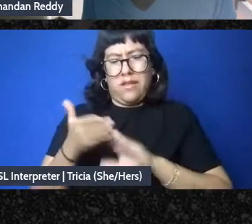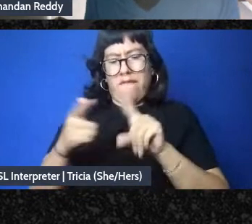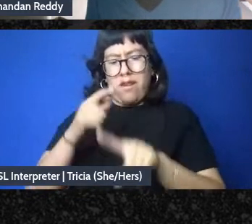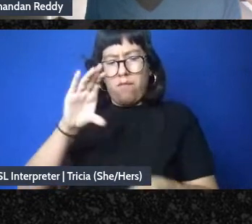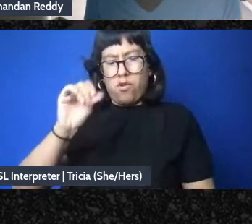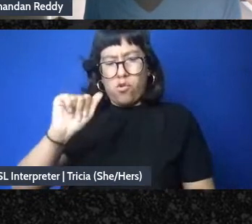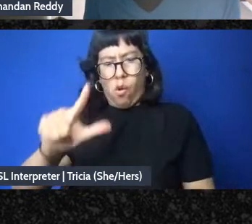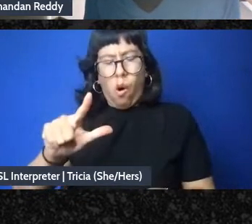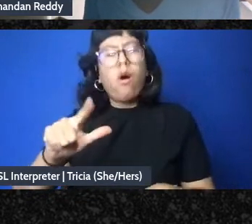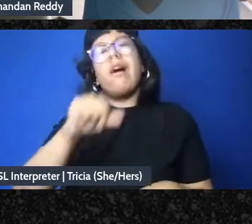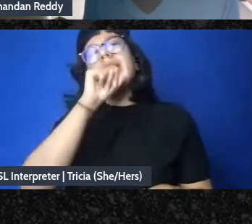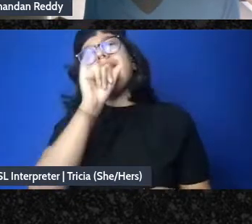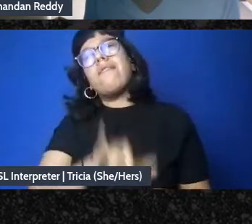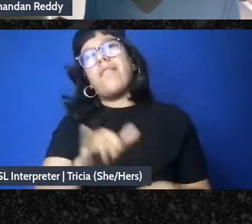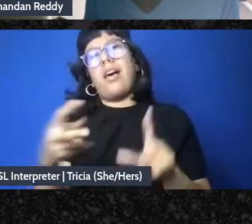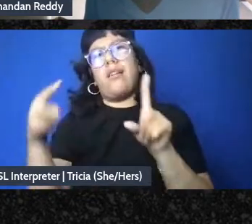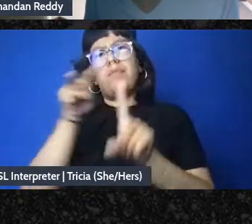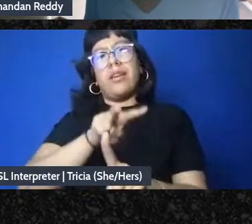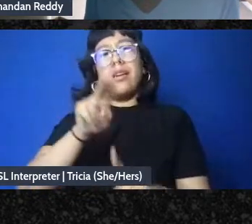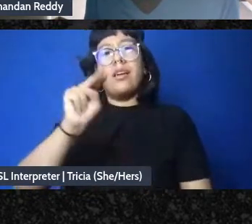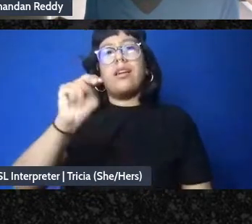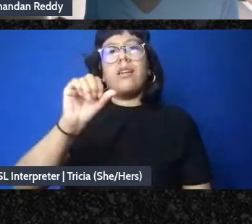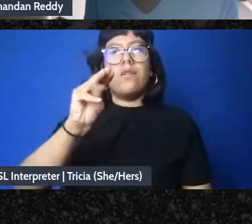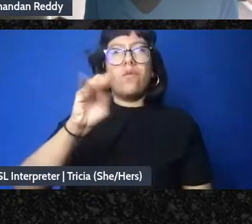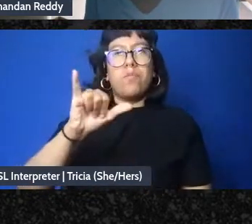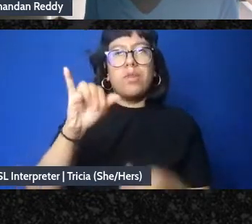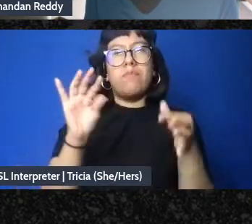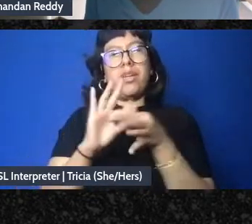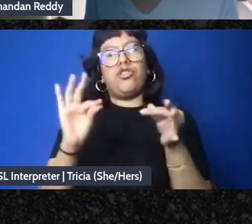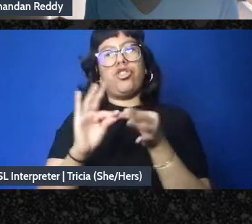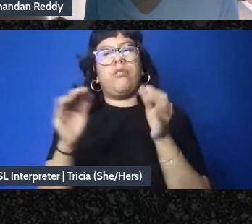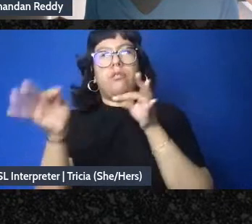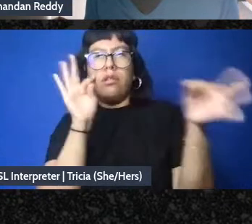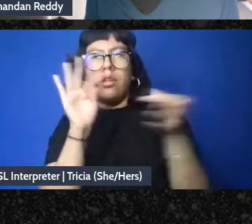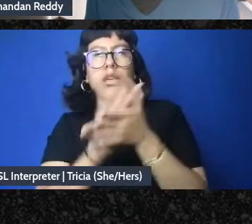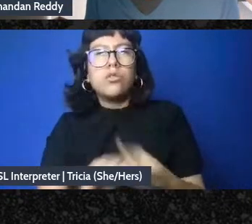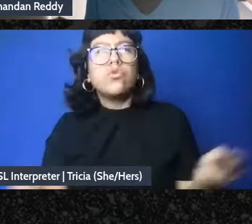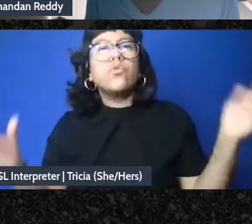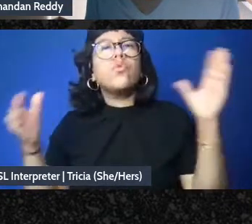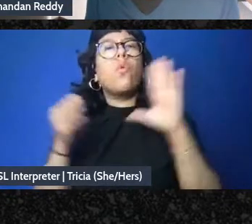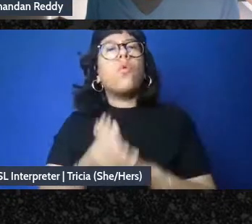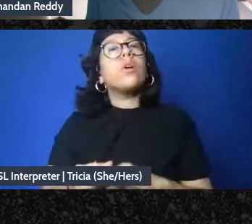I love that aspect where Naomi are telling those stories about people taking